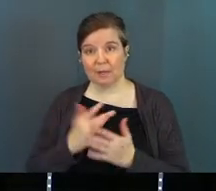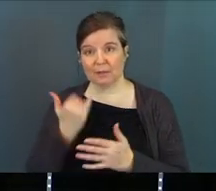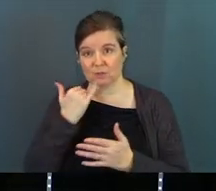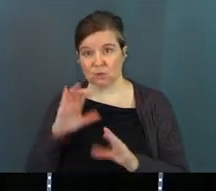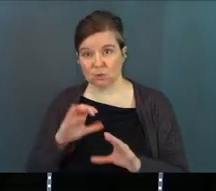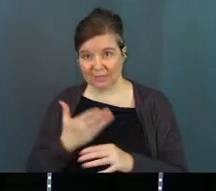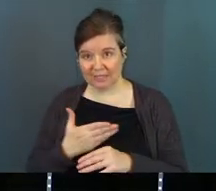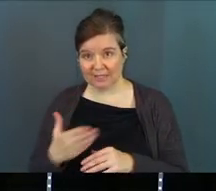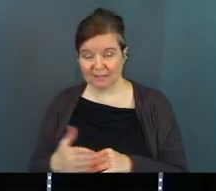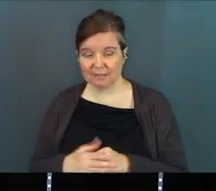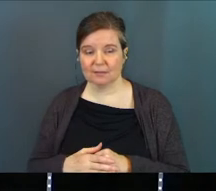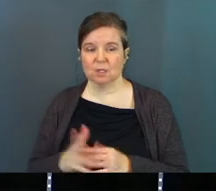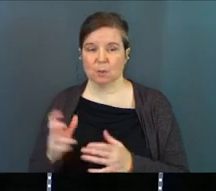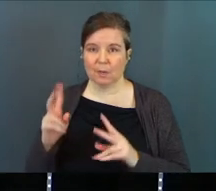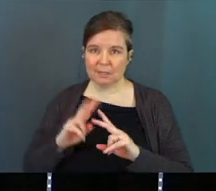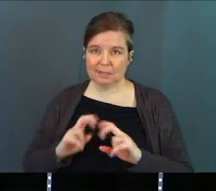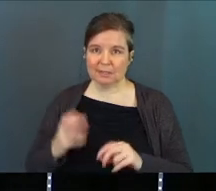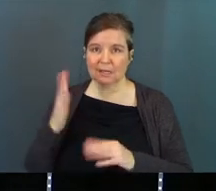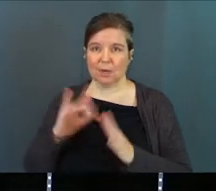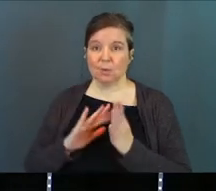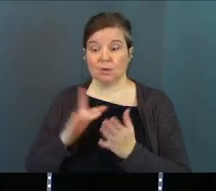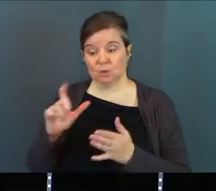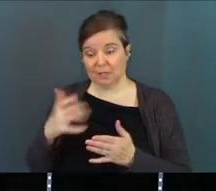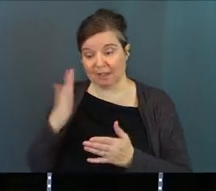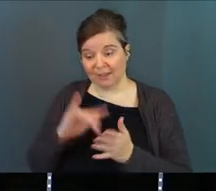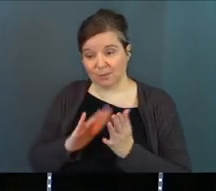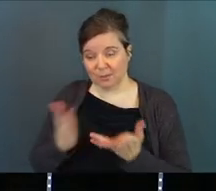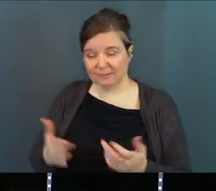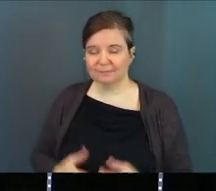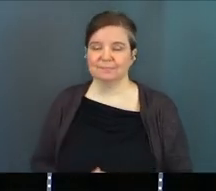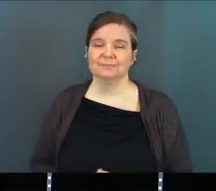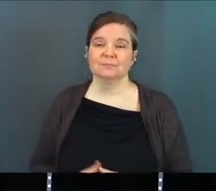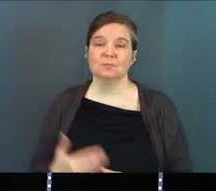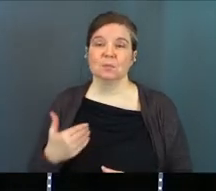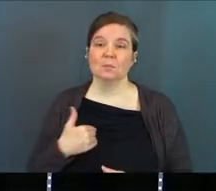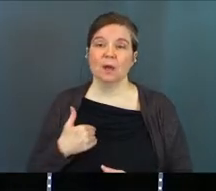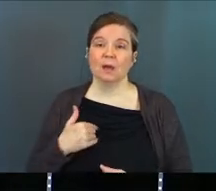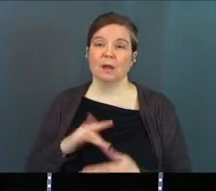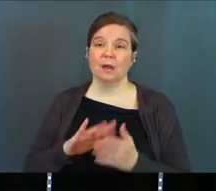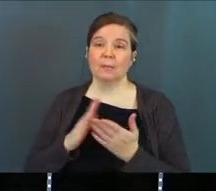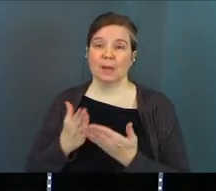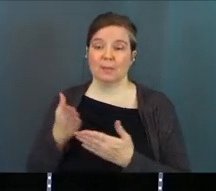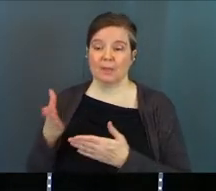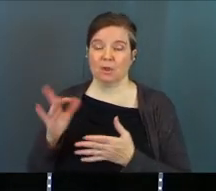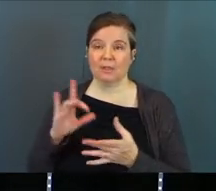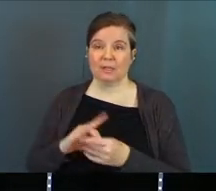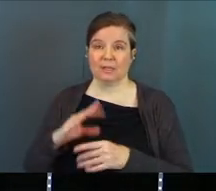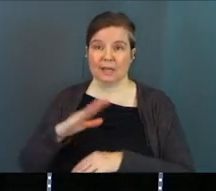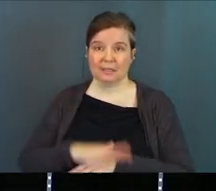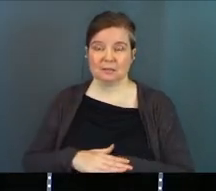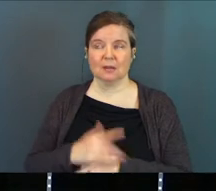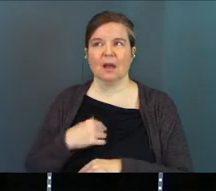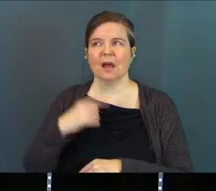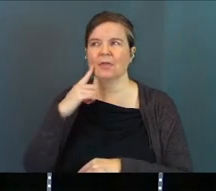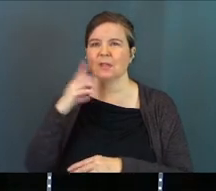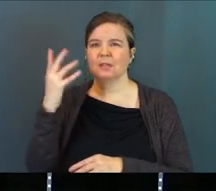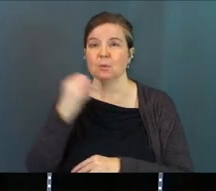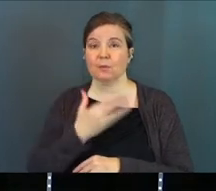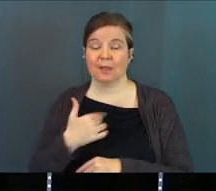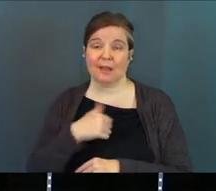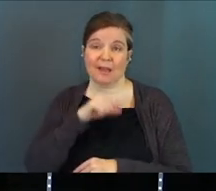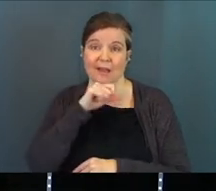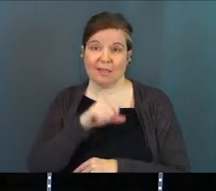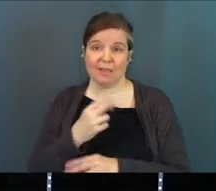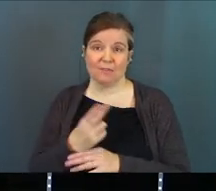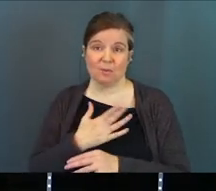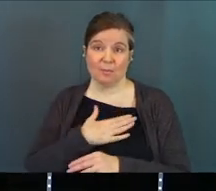if you want to do this thing, okay? If you want to dig into God's Word, you need God's Word. Okay? We've got our Bibles out there at the Connect Desk. I think there's a beautiful thing. I